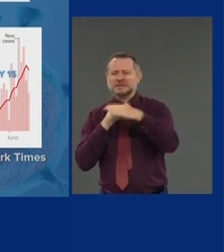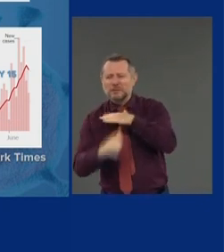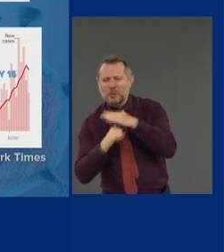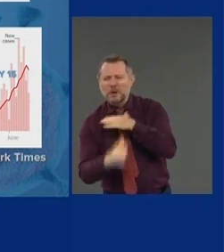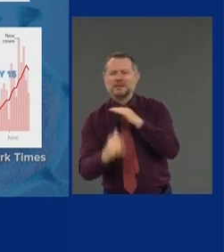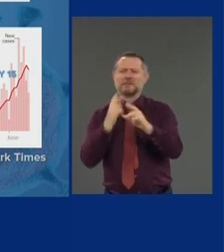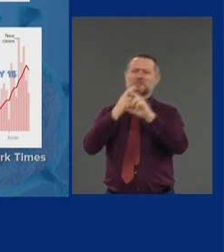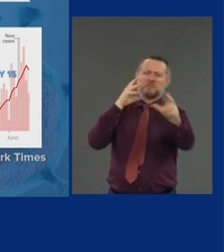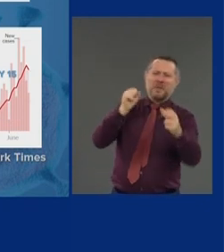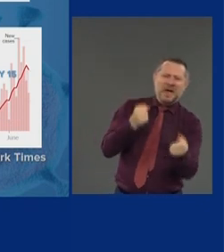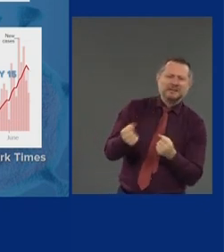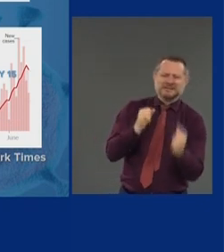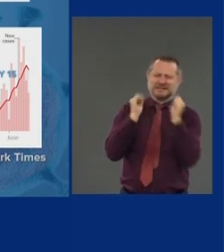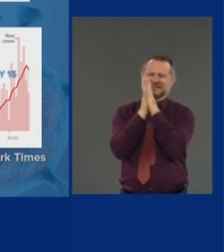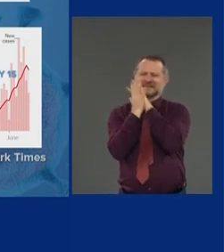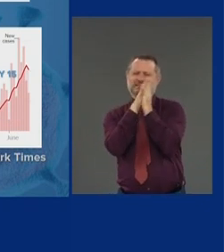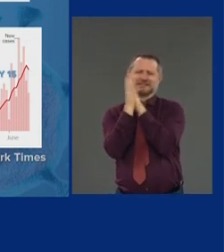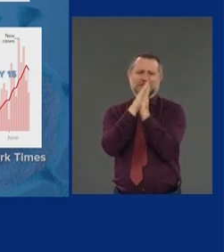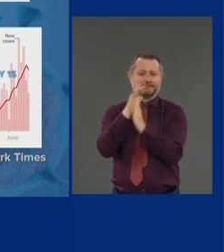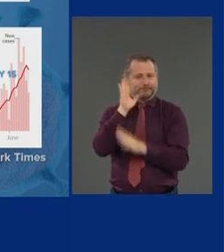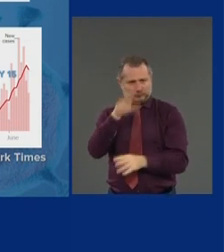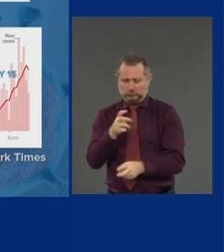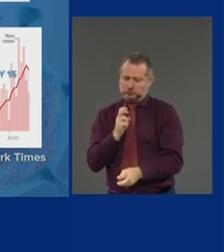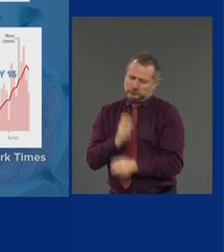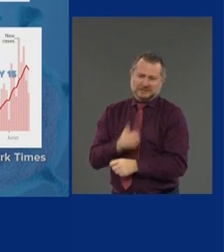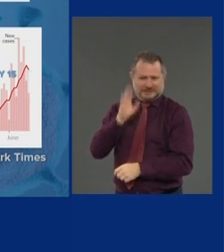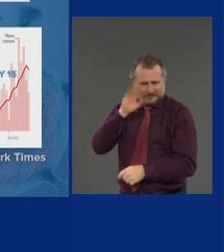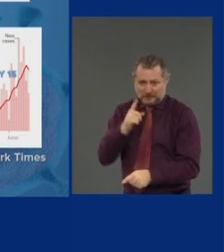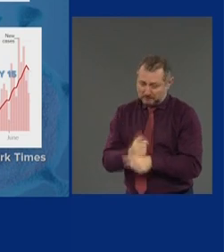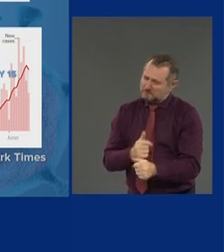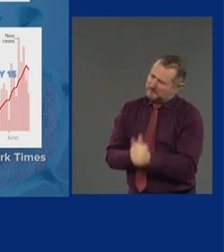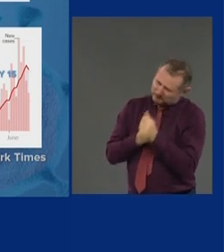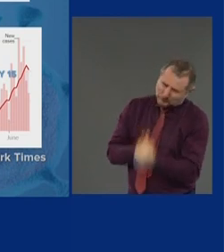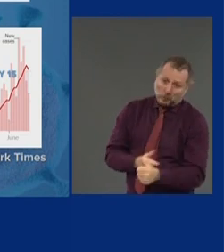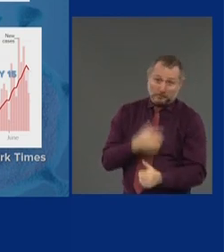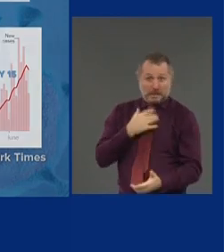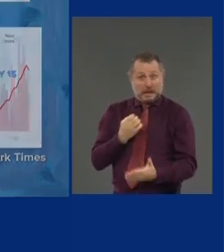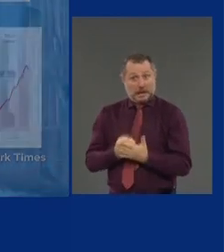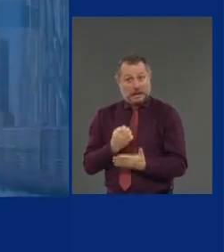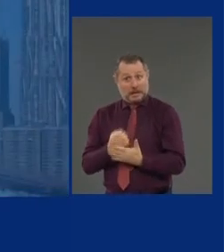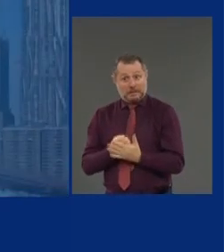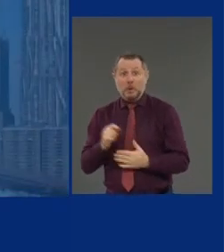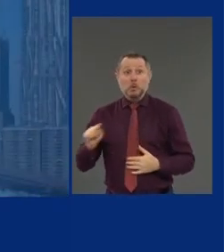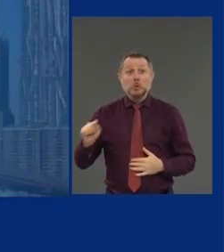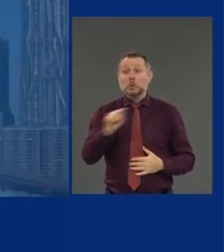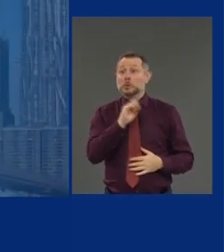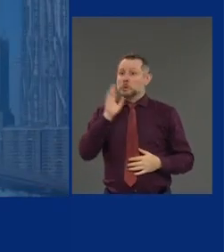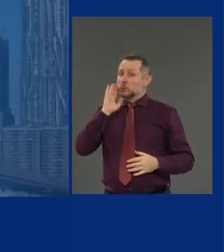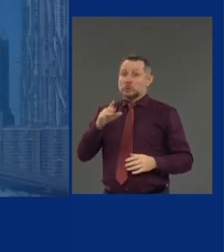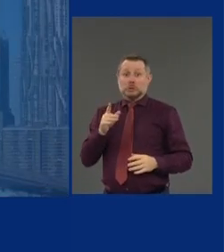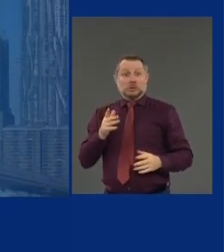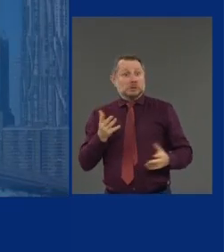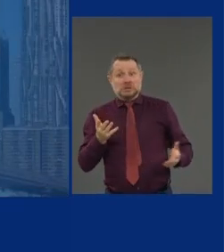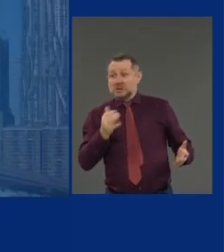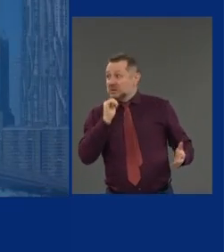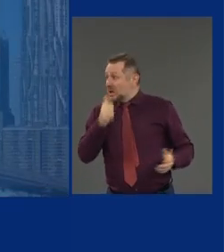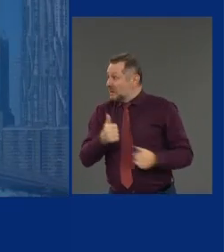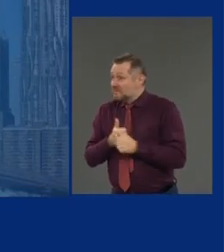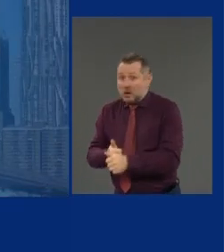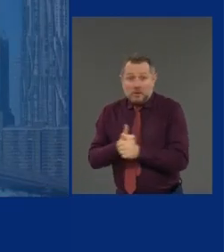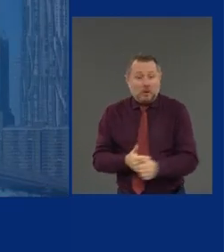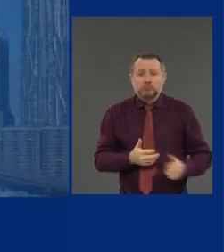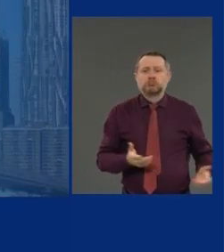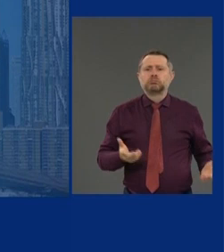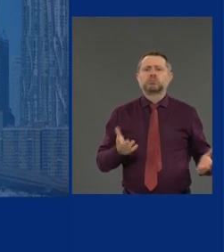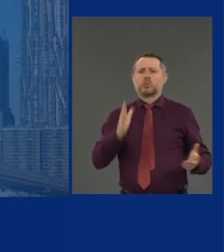stay disciplined, and the evidence is all around us. What happens if we're not? Going forward,